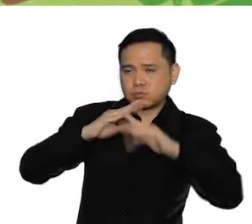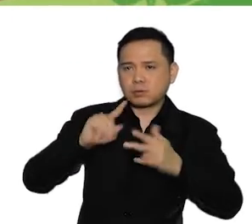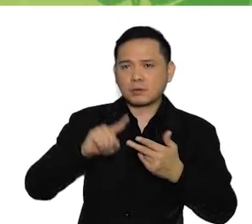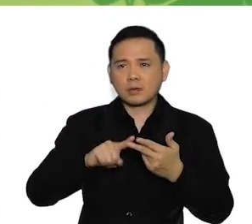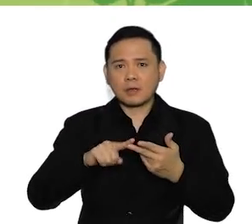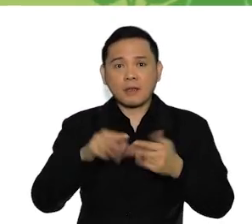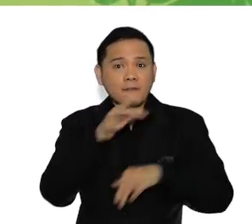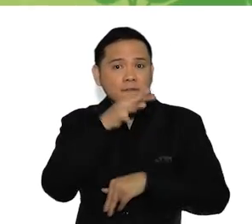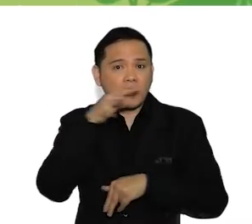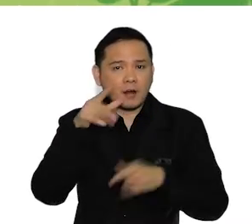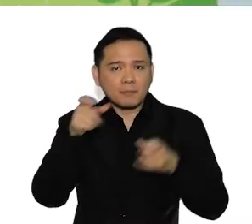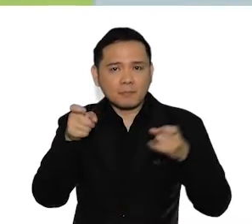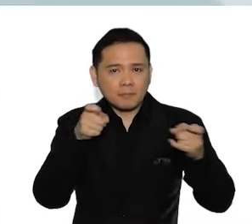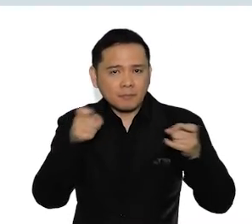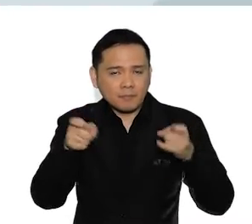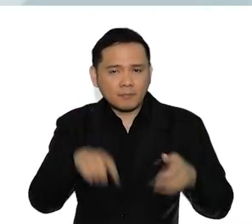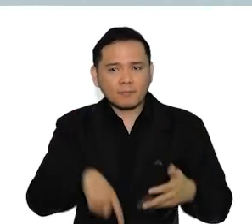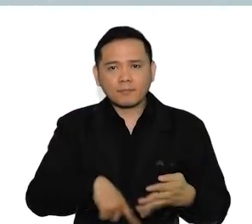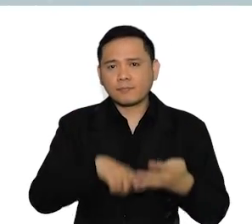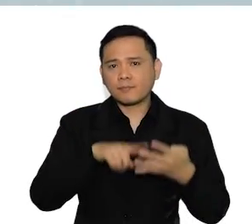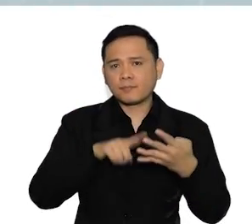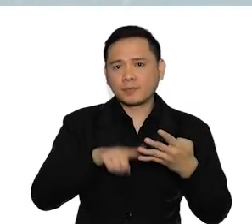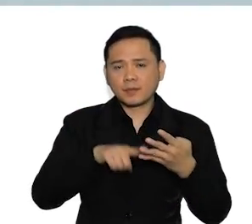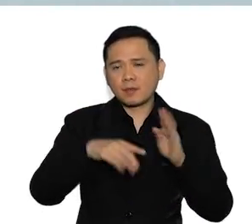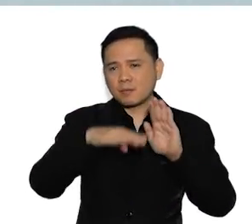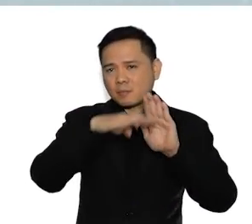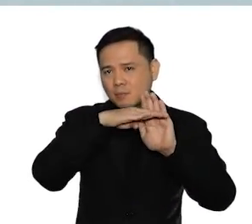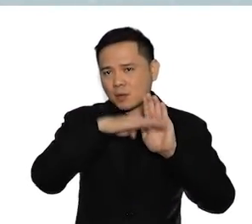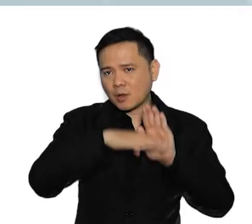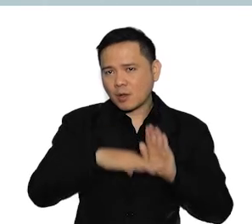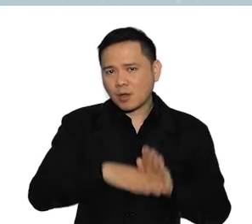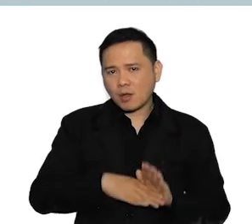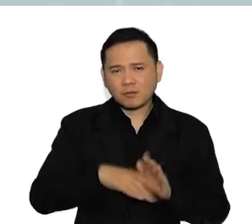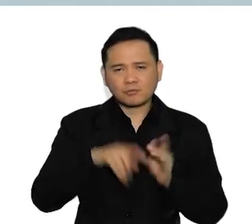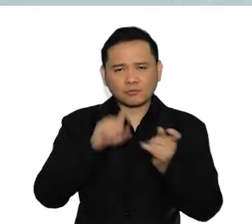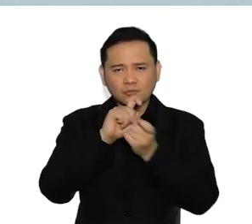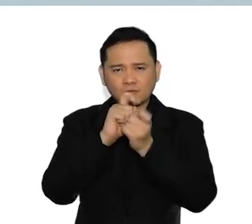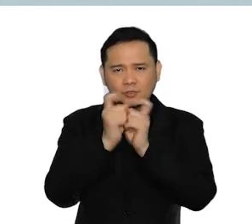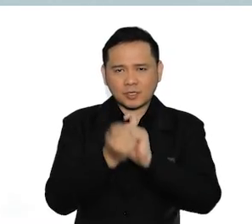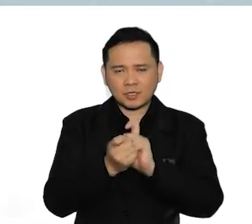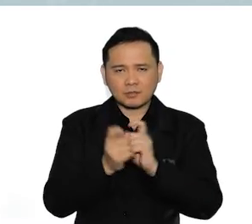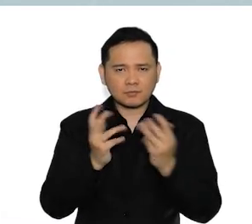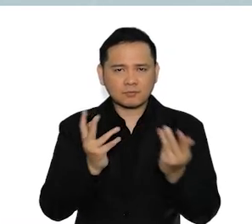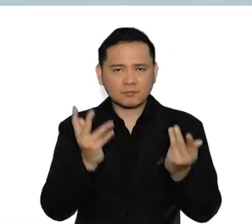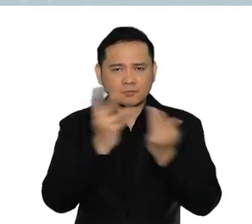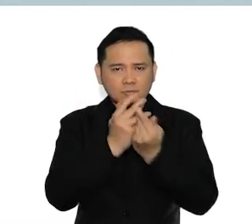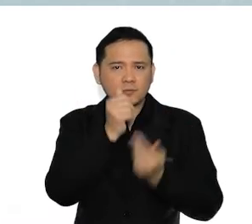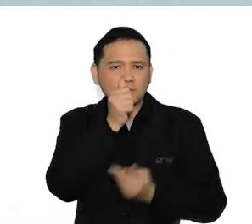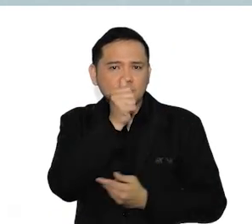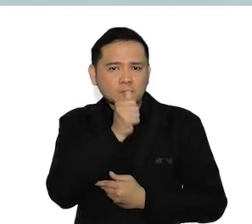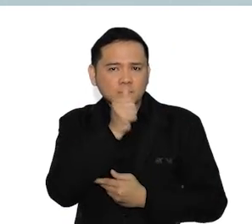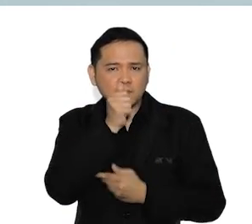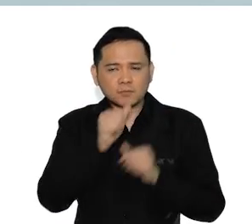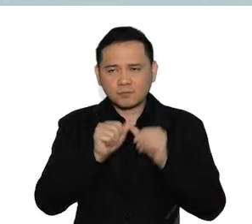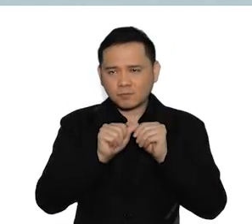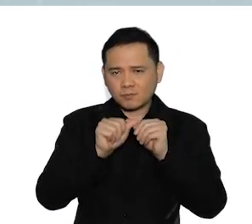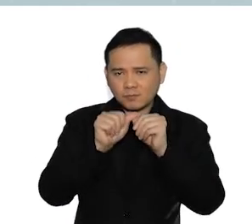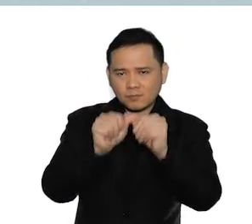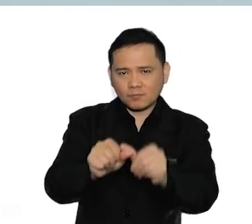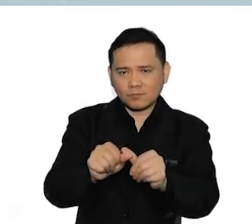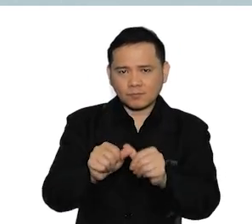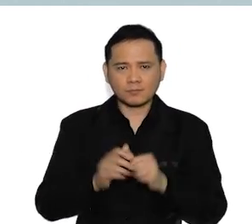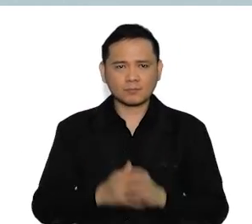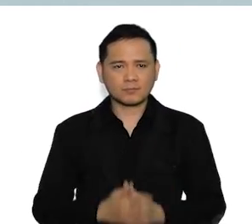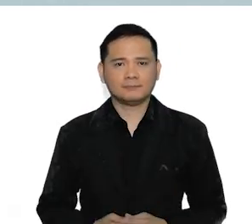building climate change-resistant crops, and redesigning systems and policies to incorporate resilience